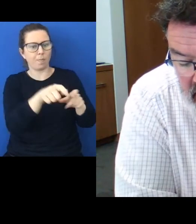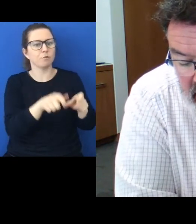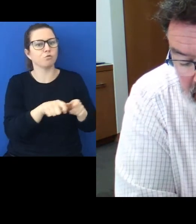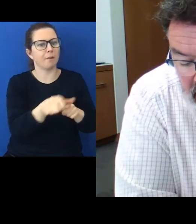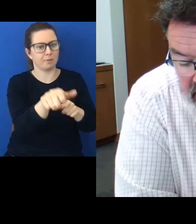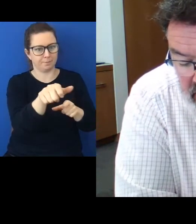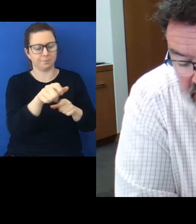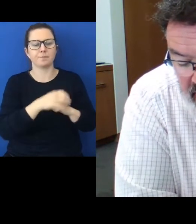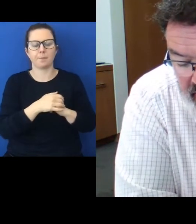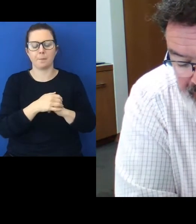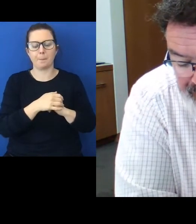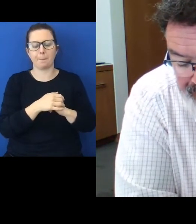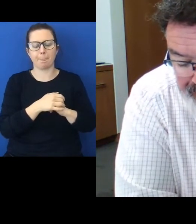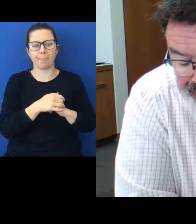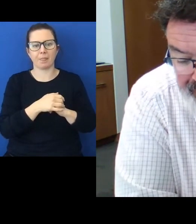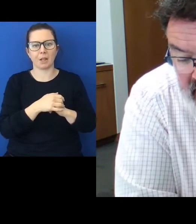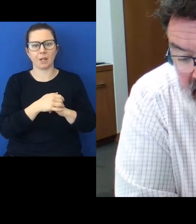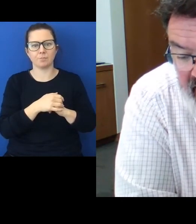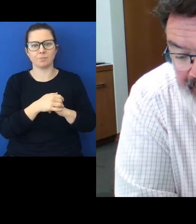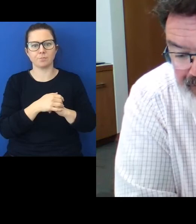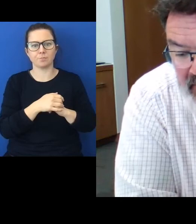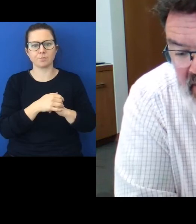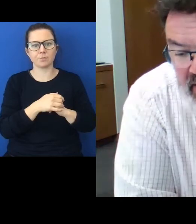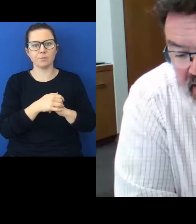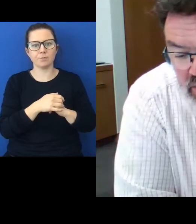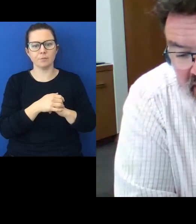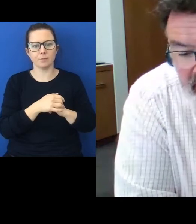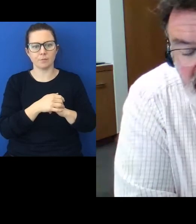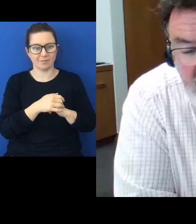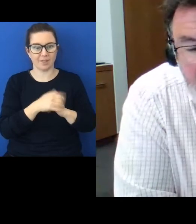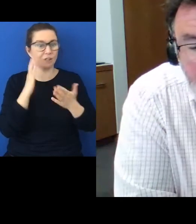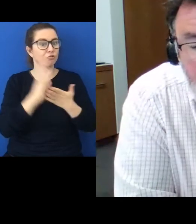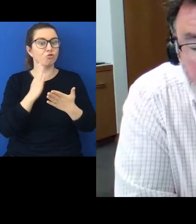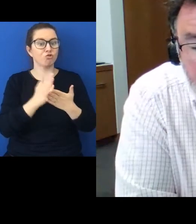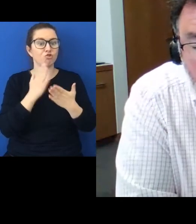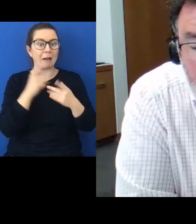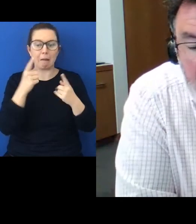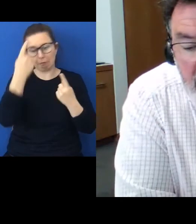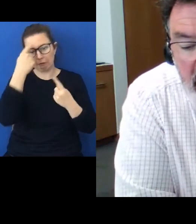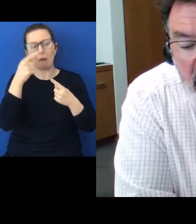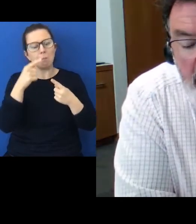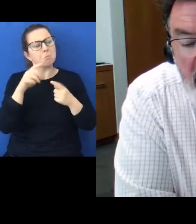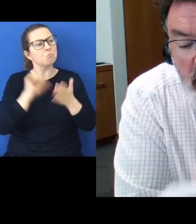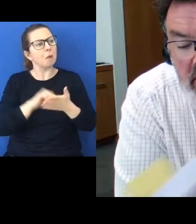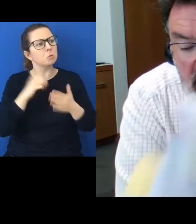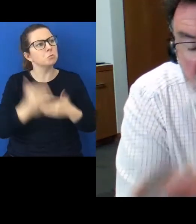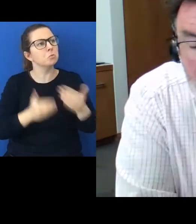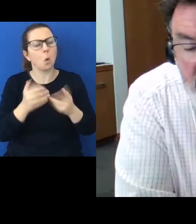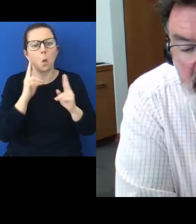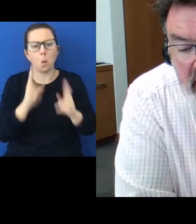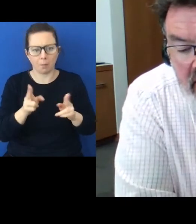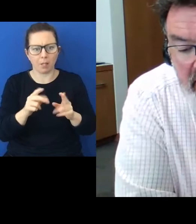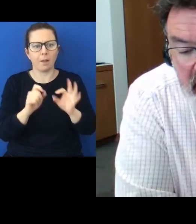policy document now that all seems relatively straightforward but what is